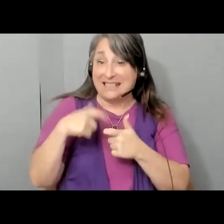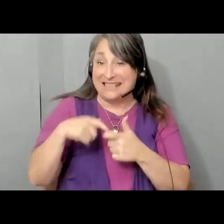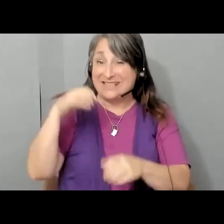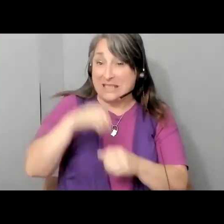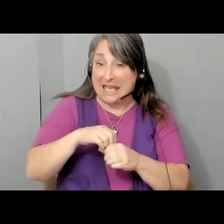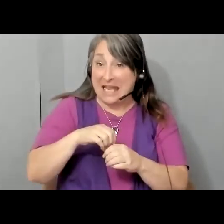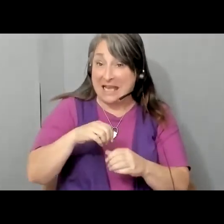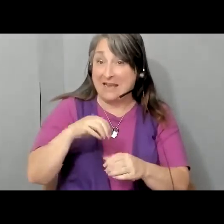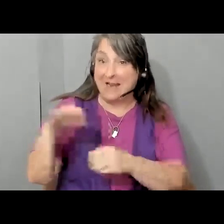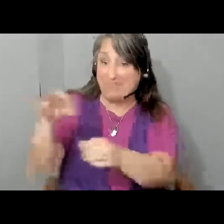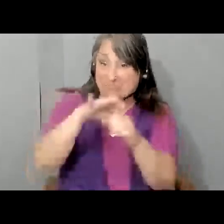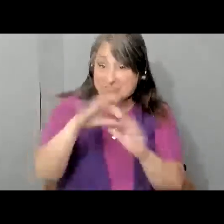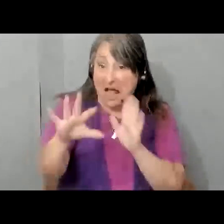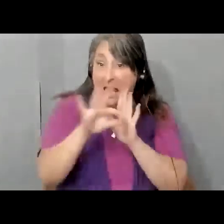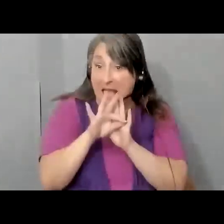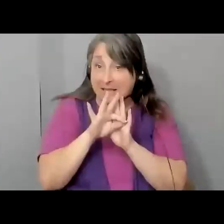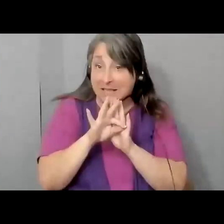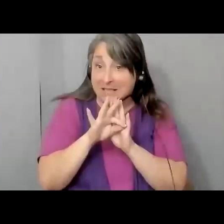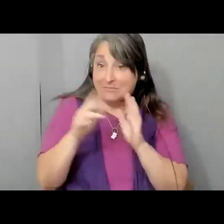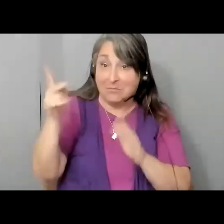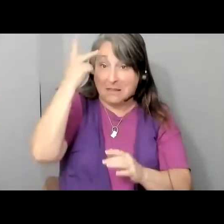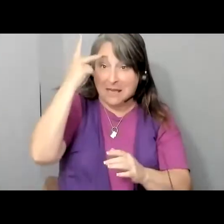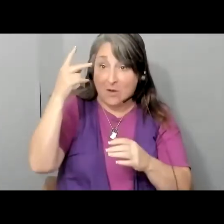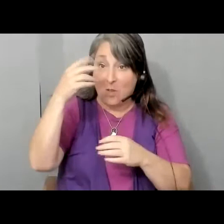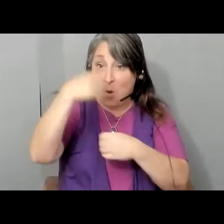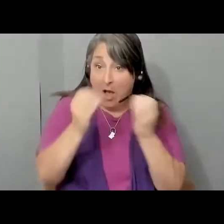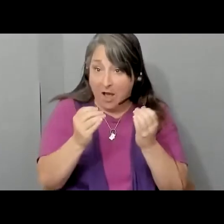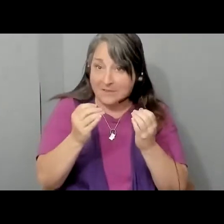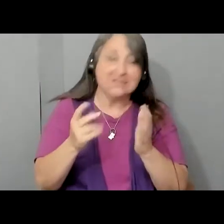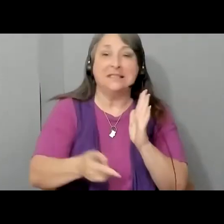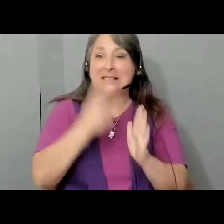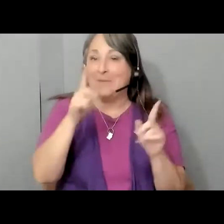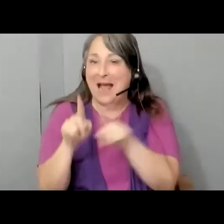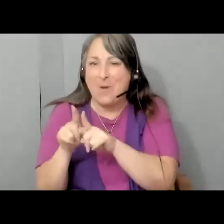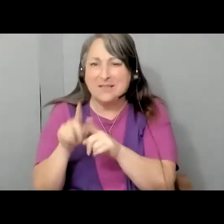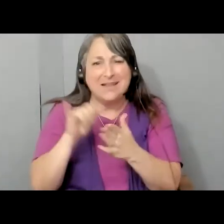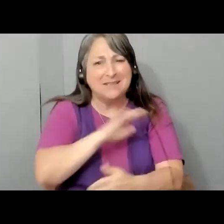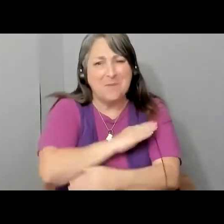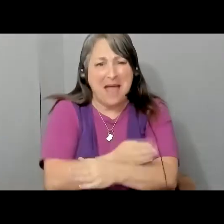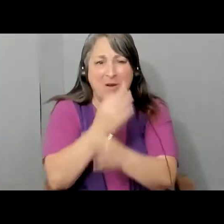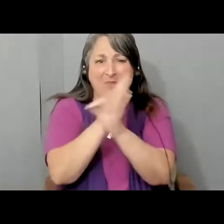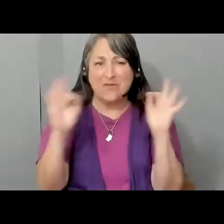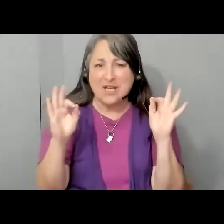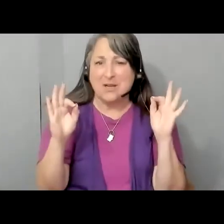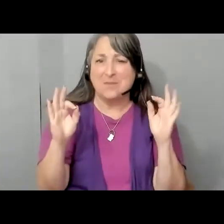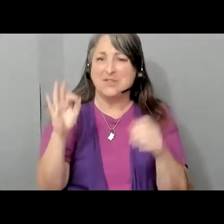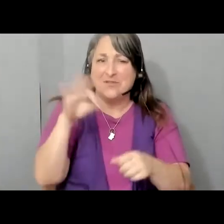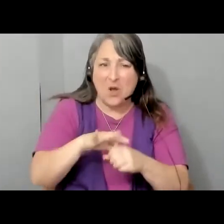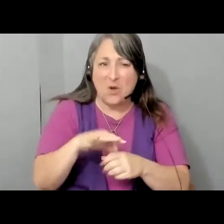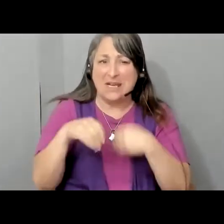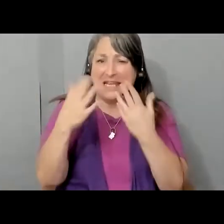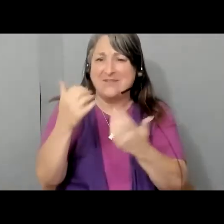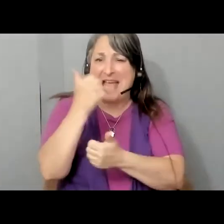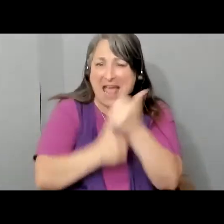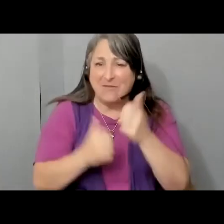the number of Latinos in elected office nearly doubled as well. That's the power of the freedom to vote. It gives every